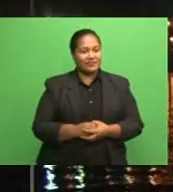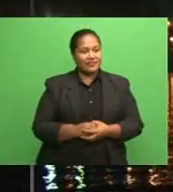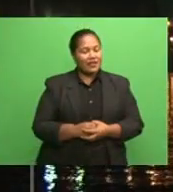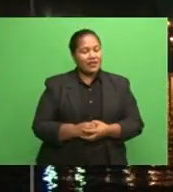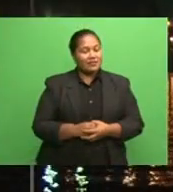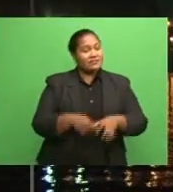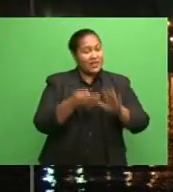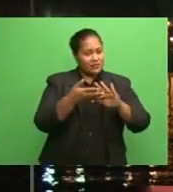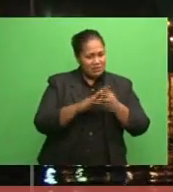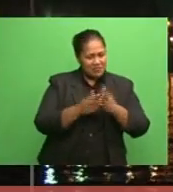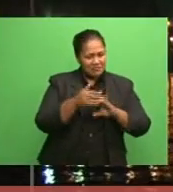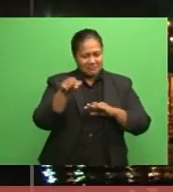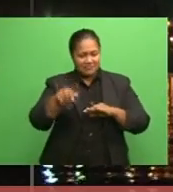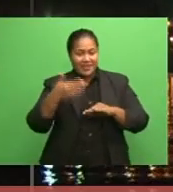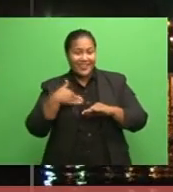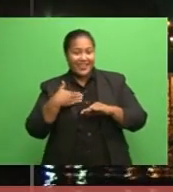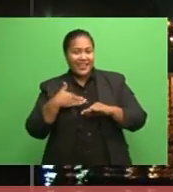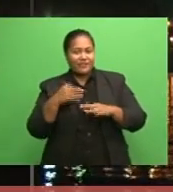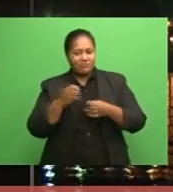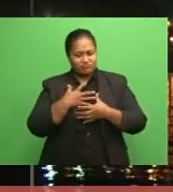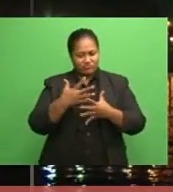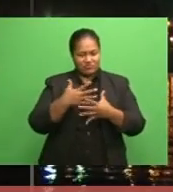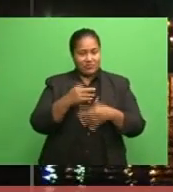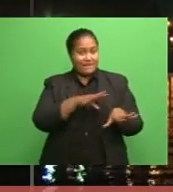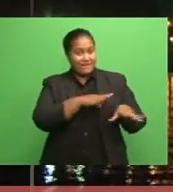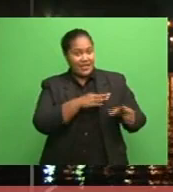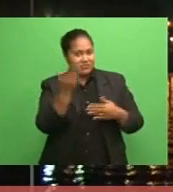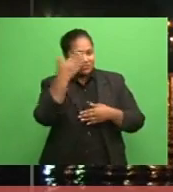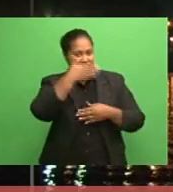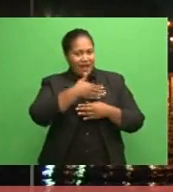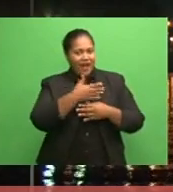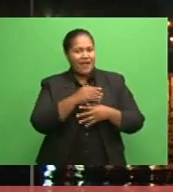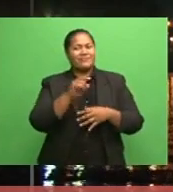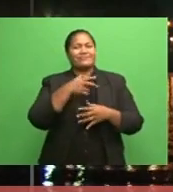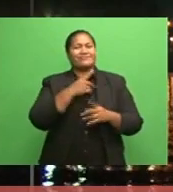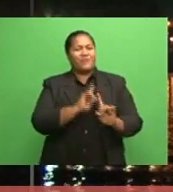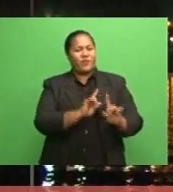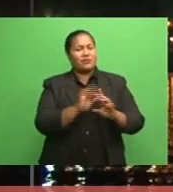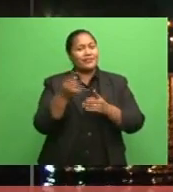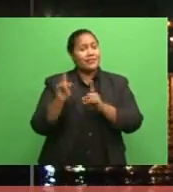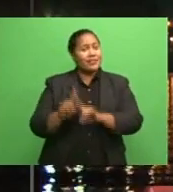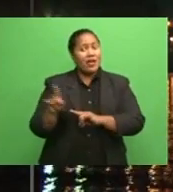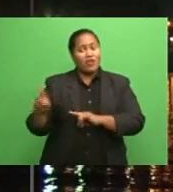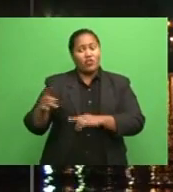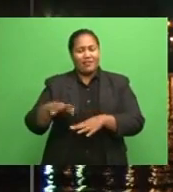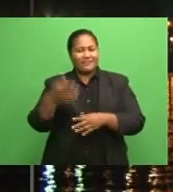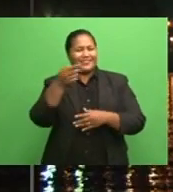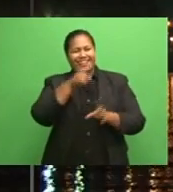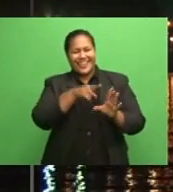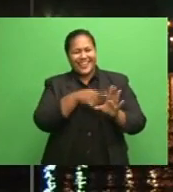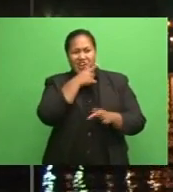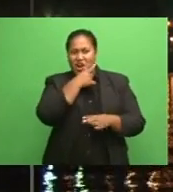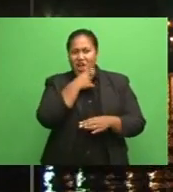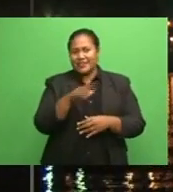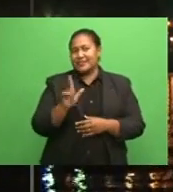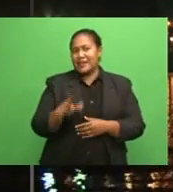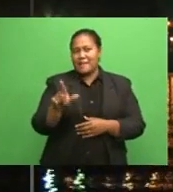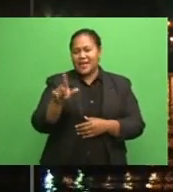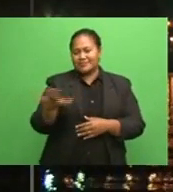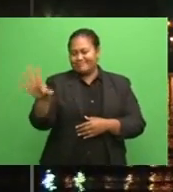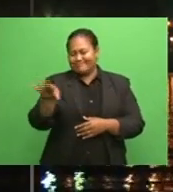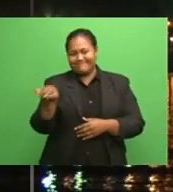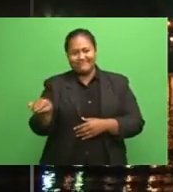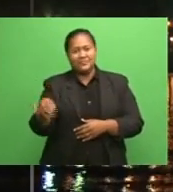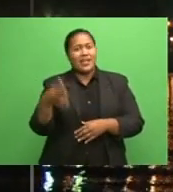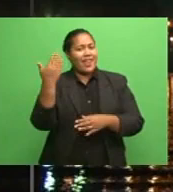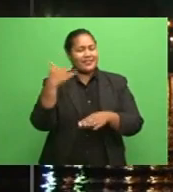A community is living in shock and fear tonight following the death of a 13-year-old girl in Namara, Lombasa last night. The Year 9